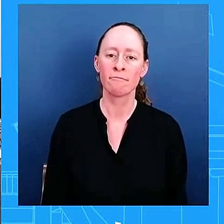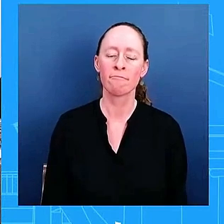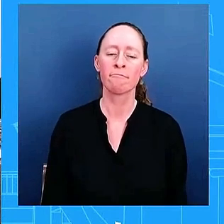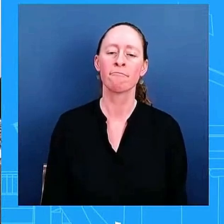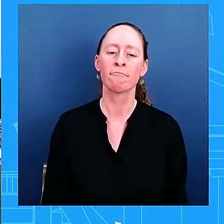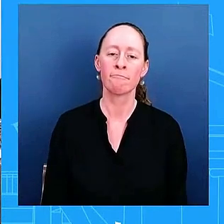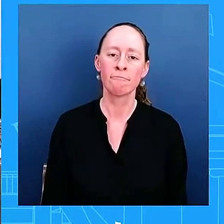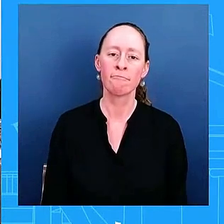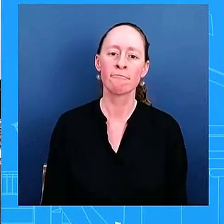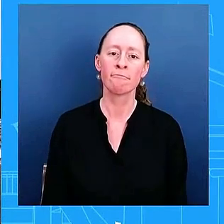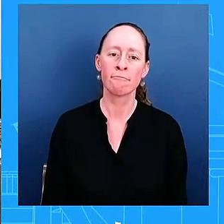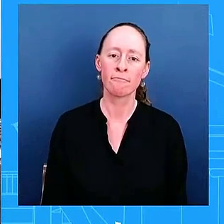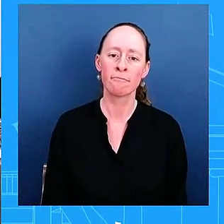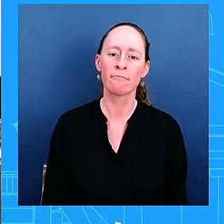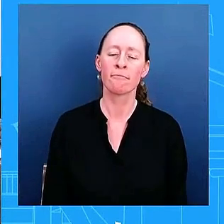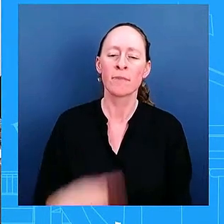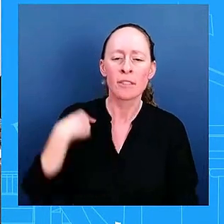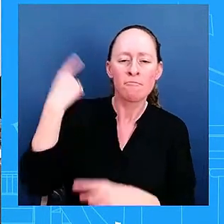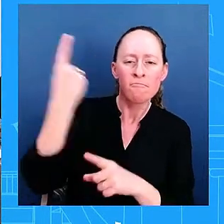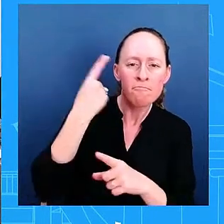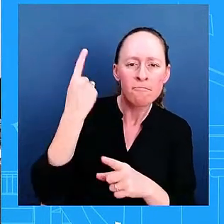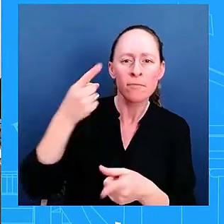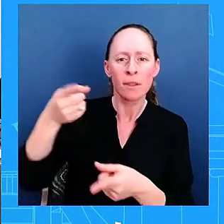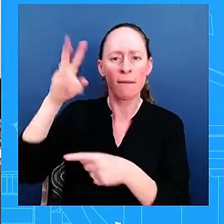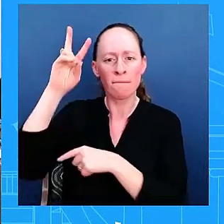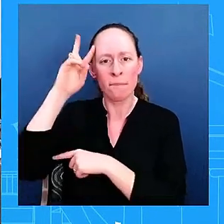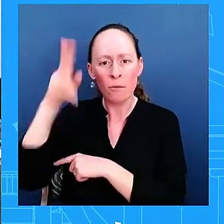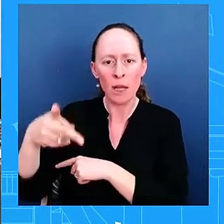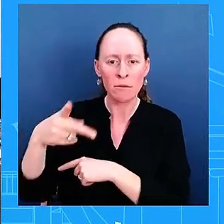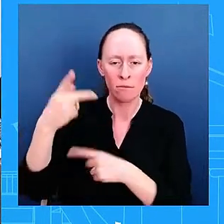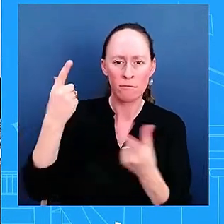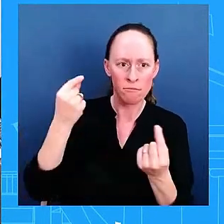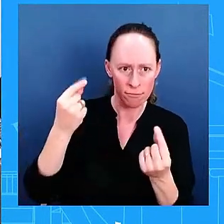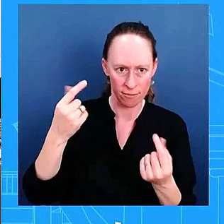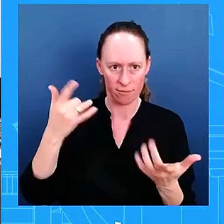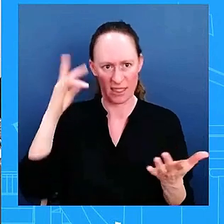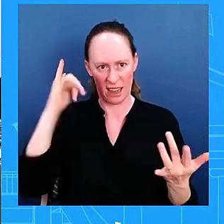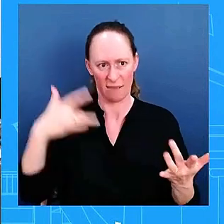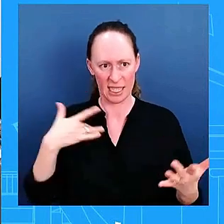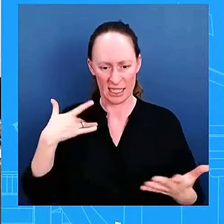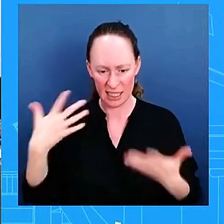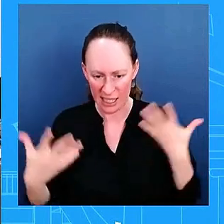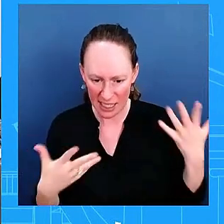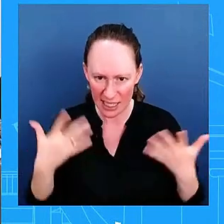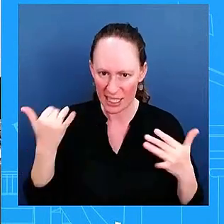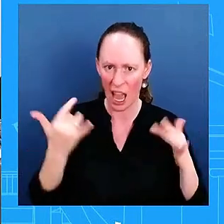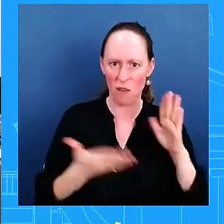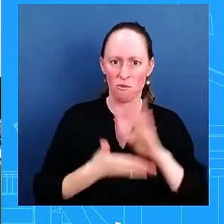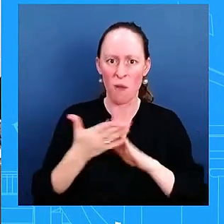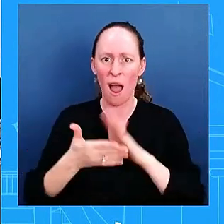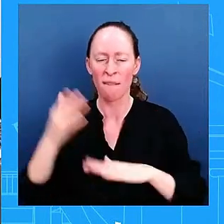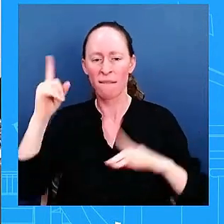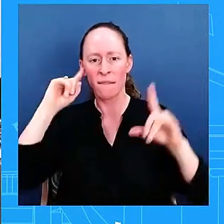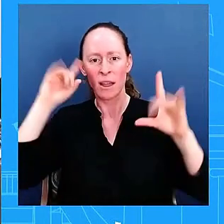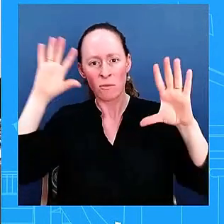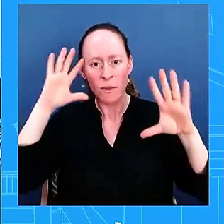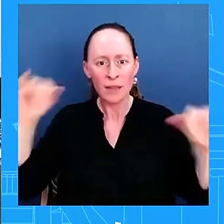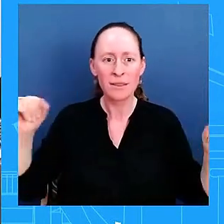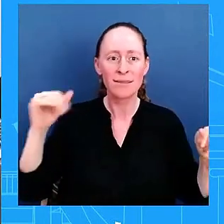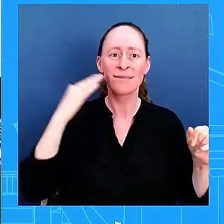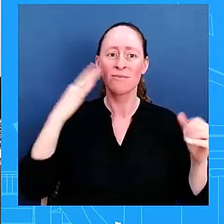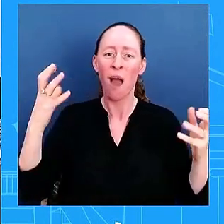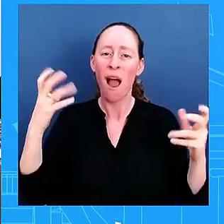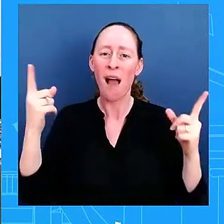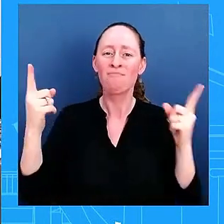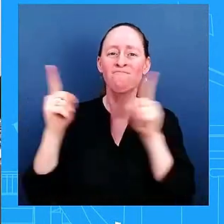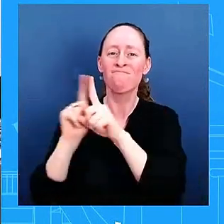in the sense that she's running for president and she is currently vice president and it's difficult we've seen in interview after interview for her to